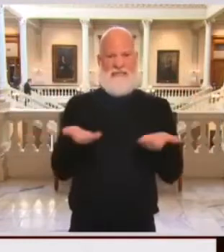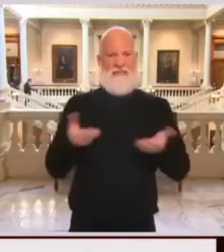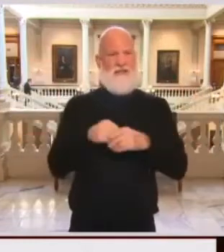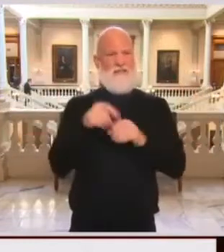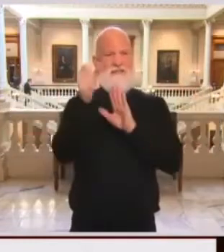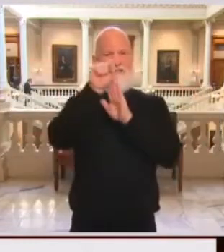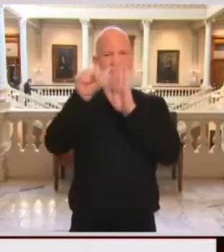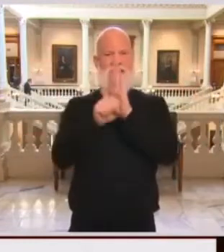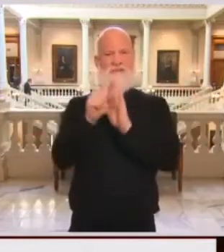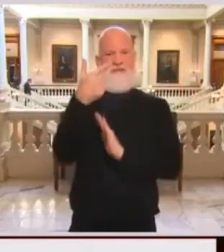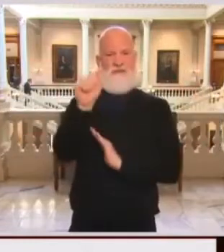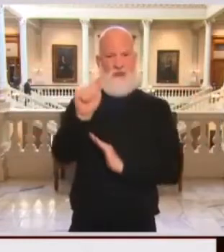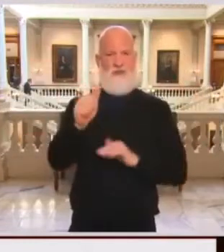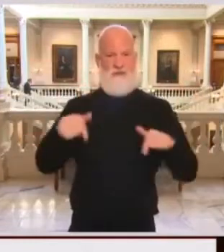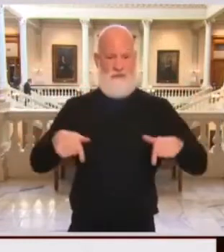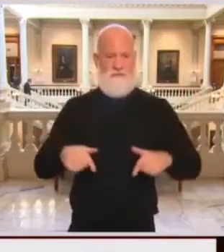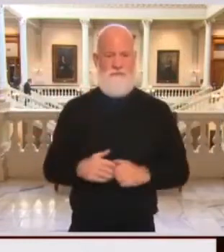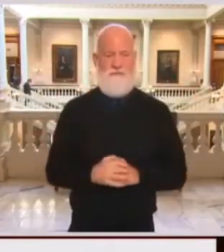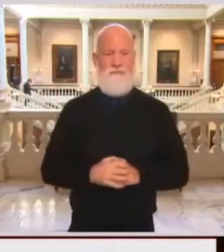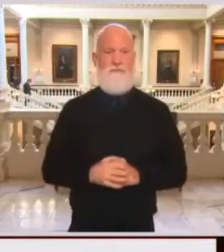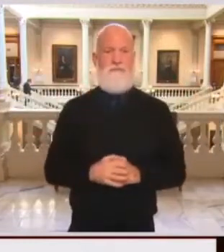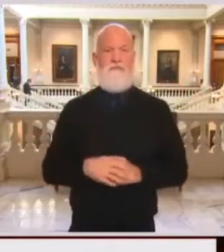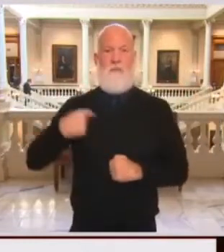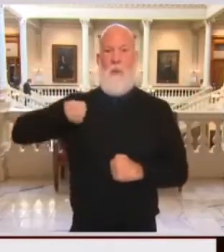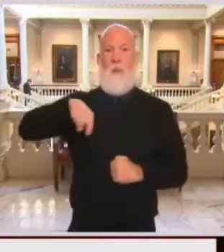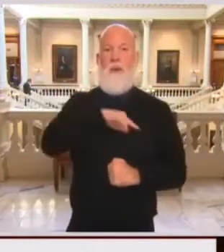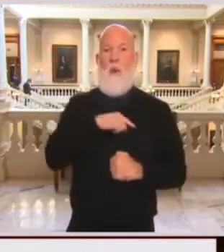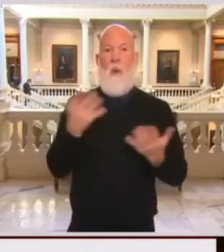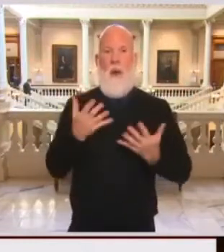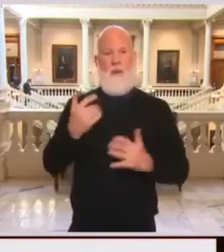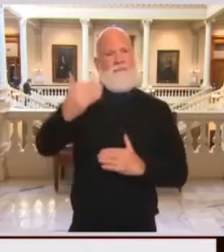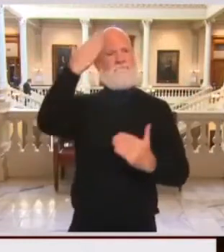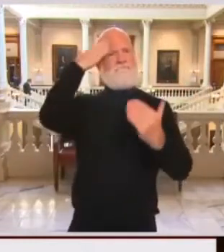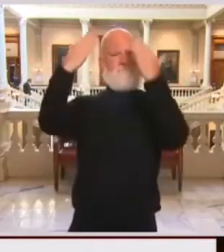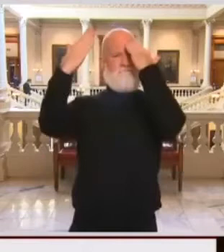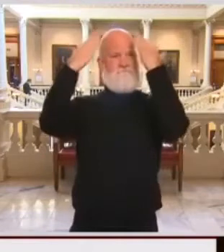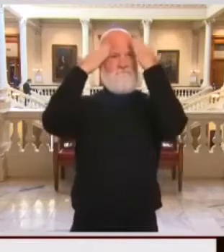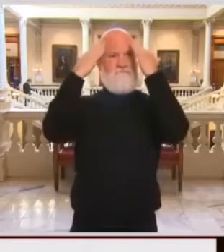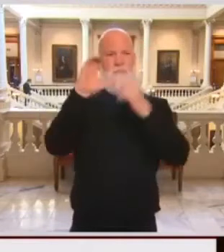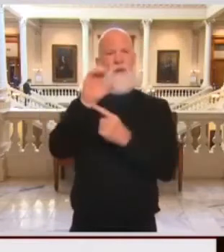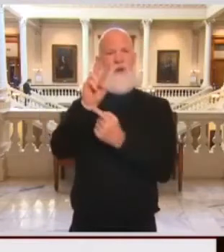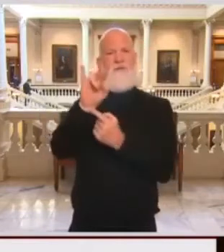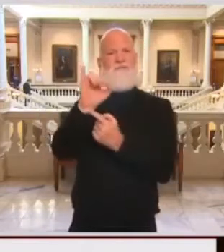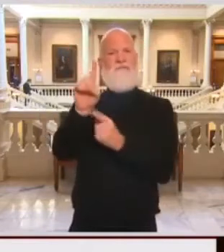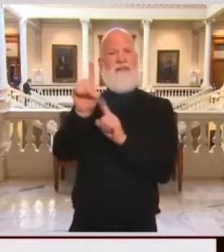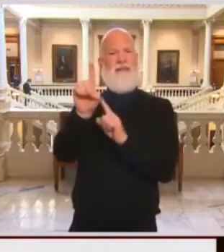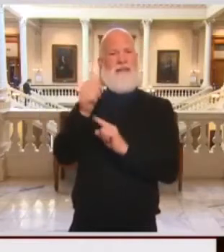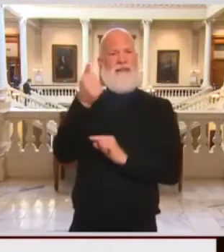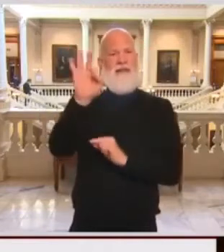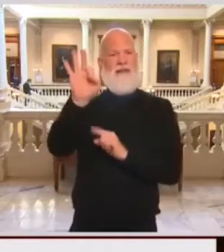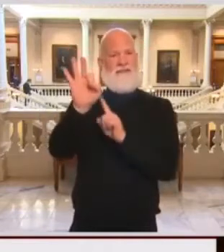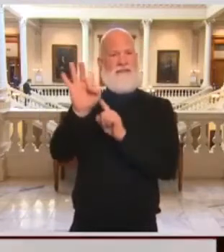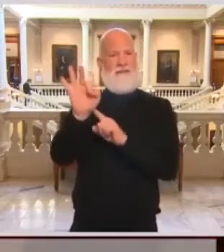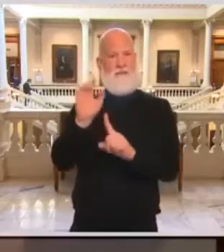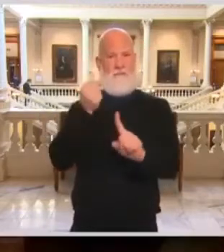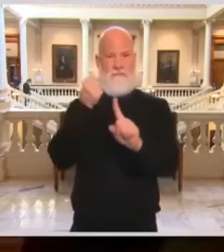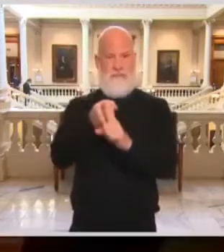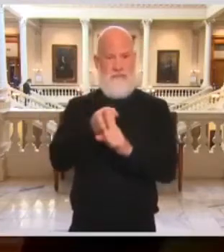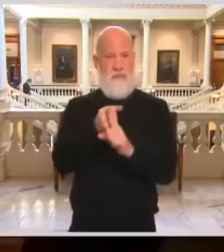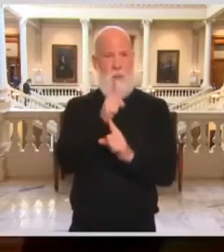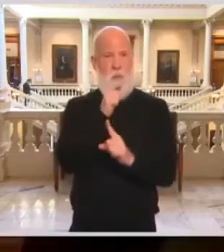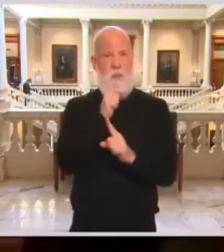And we all know COVID-19 has hit our most vulnerable Georgians the hardest, especially those